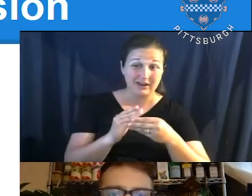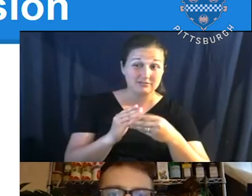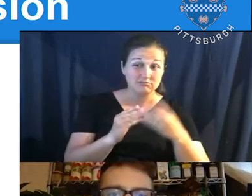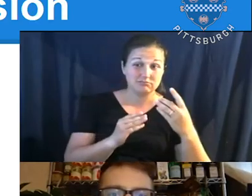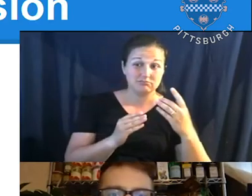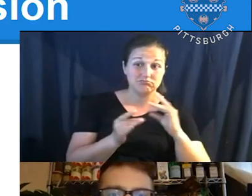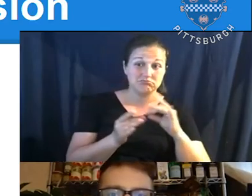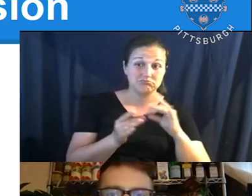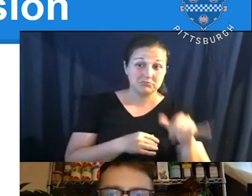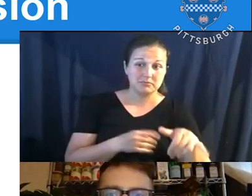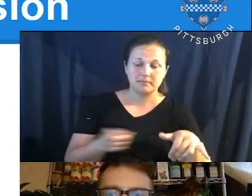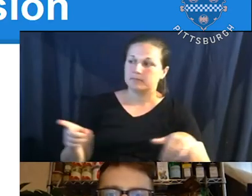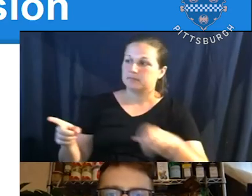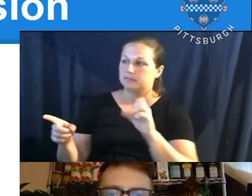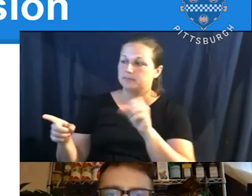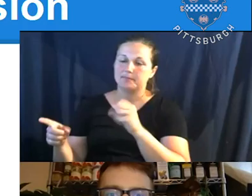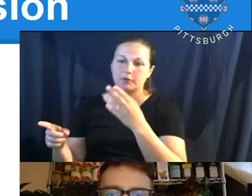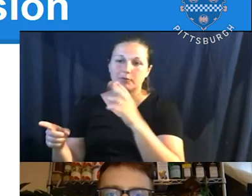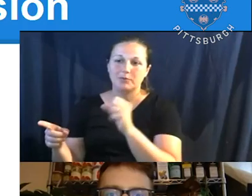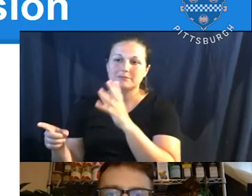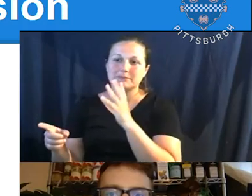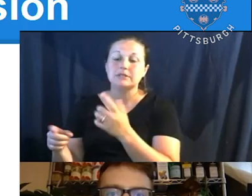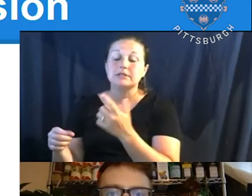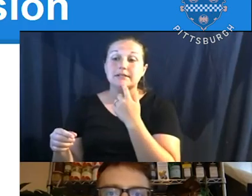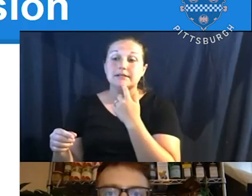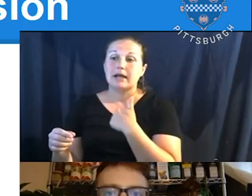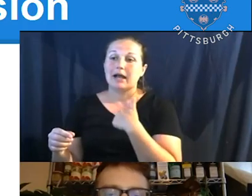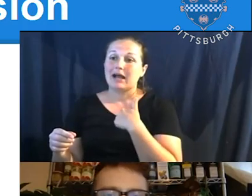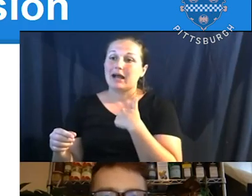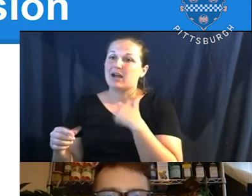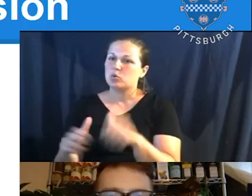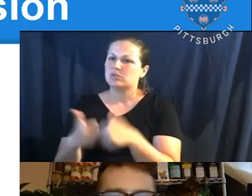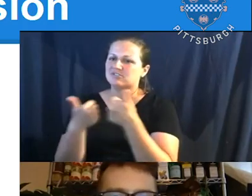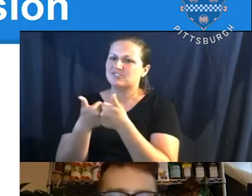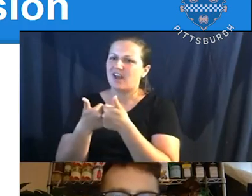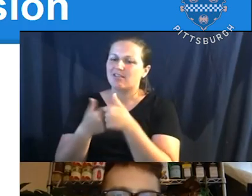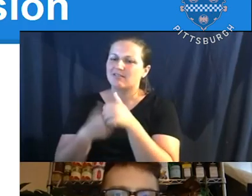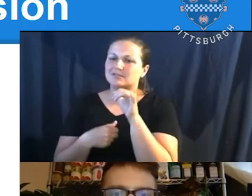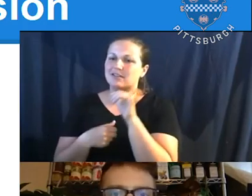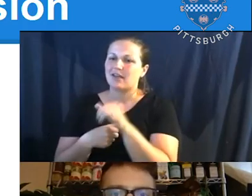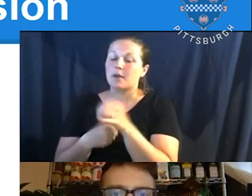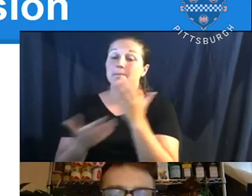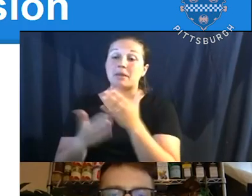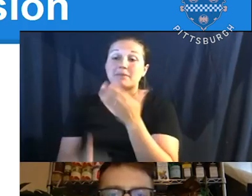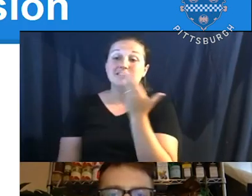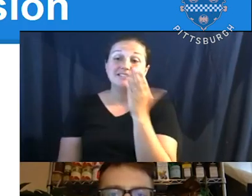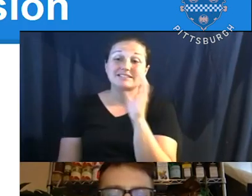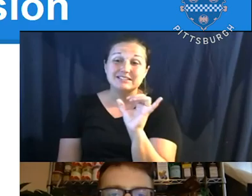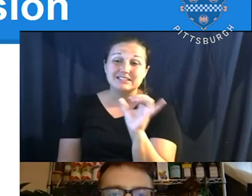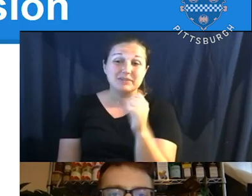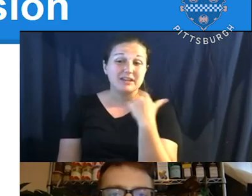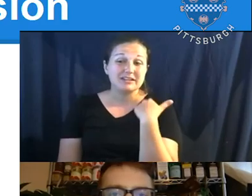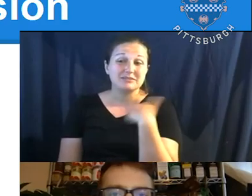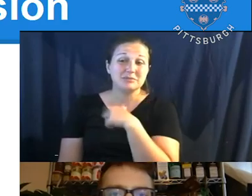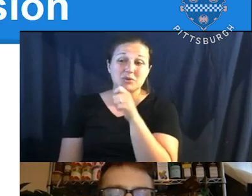Yeah, absolutely, Dave. Thanks. Um, you know, I, I would challenge that. It might, it might necessarily appear that way, but, um,